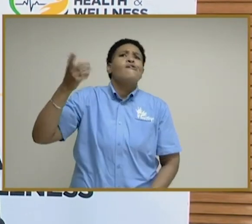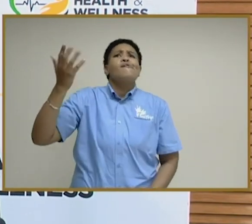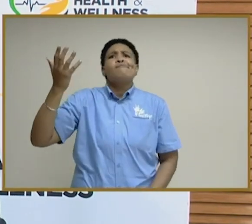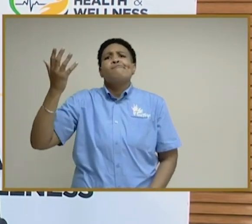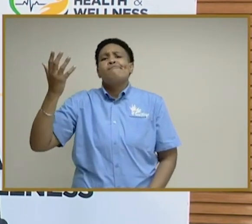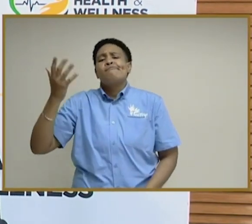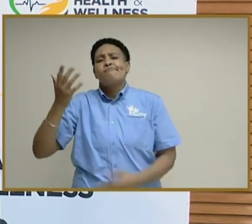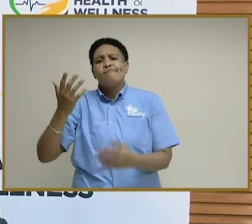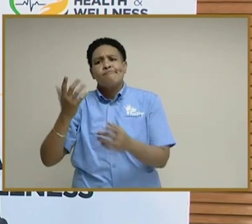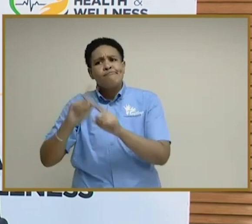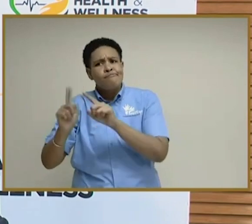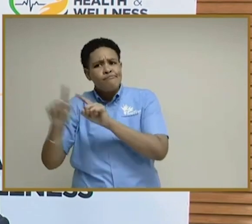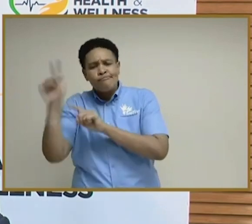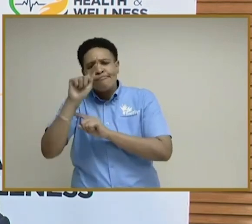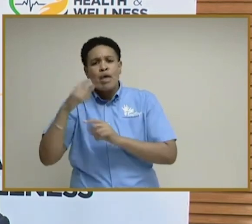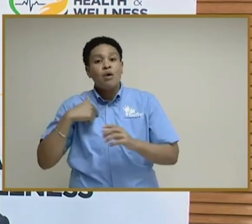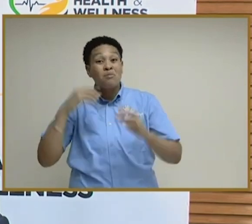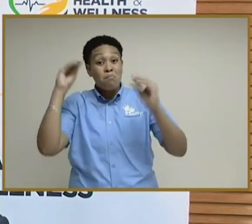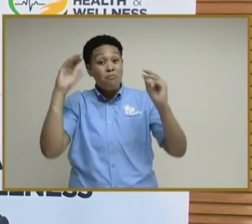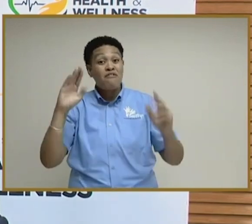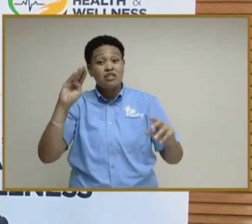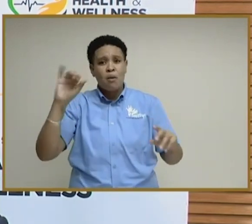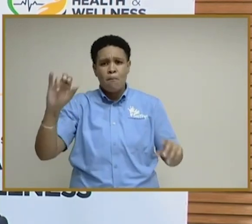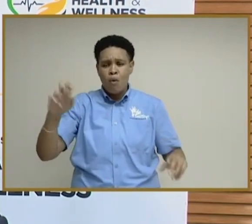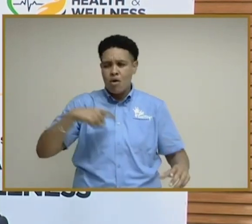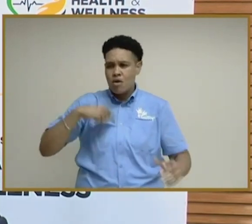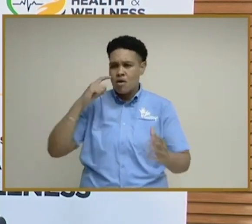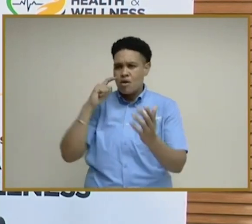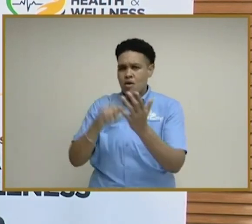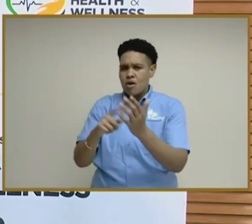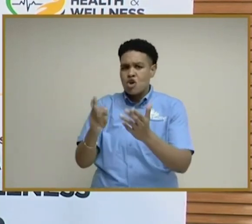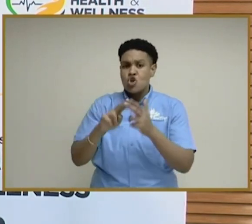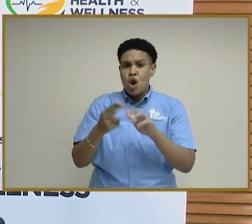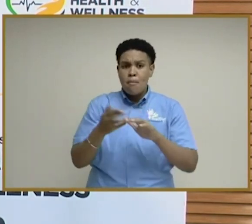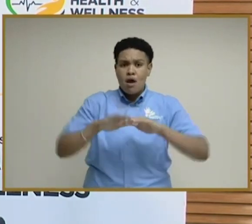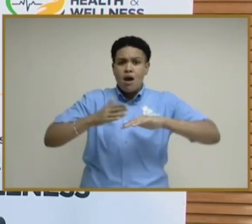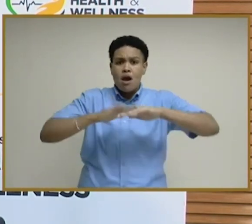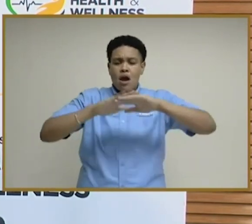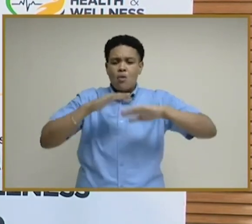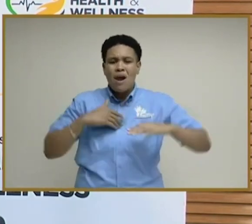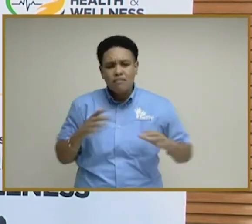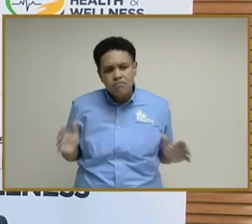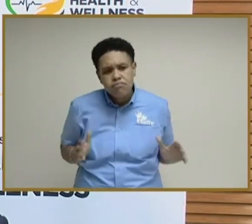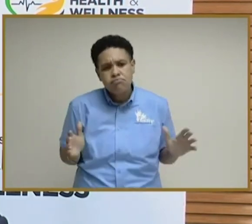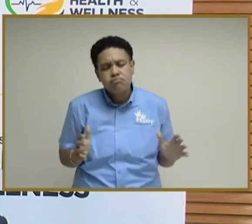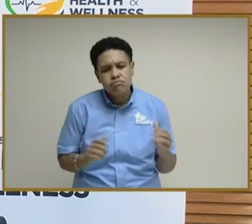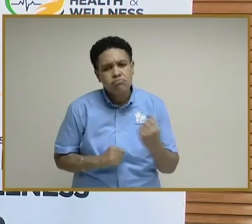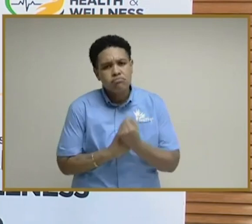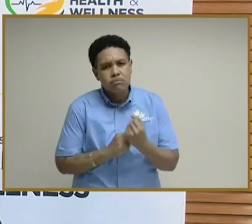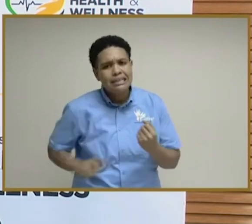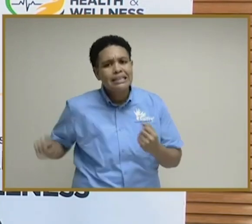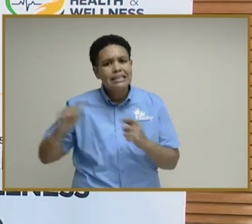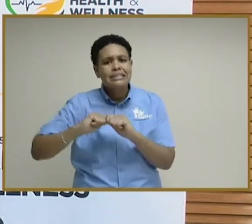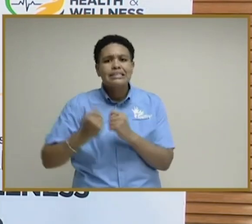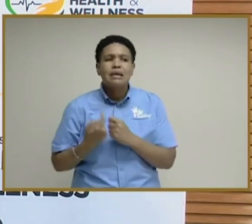And as the number of cases increase, we know that we have to reinforce these teams. And we have that plan